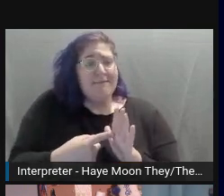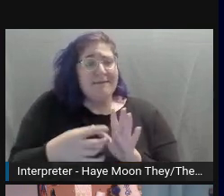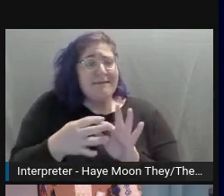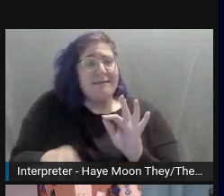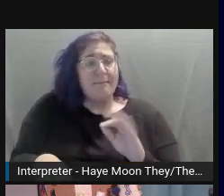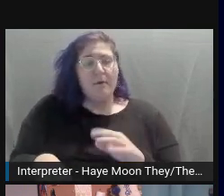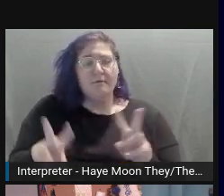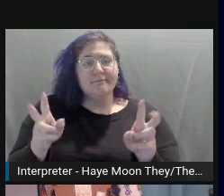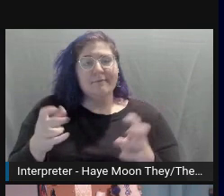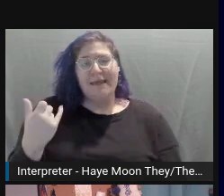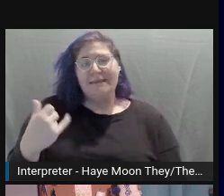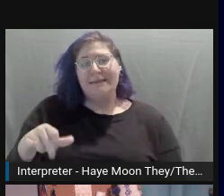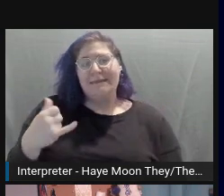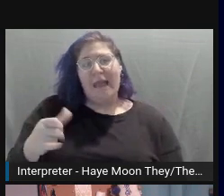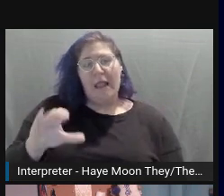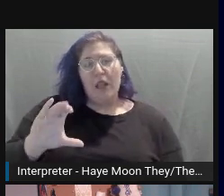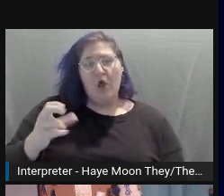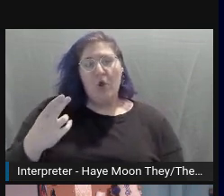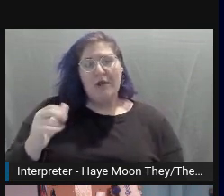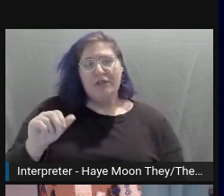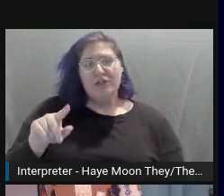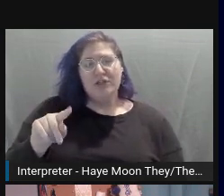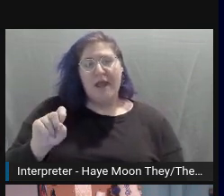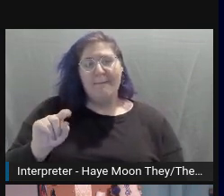It doesn't have to be that hard.